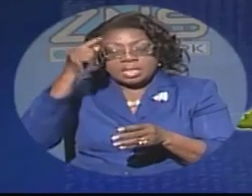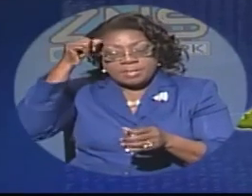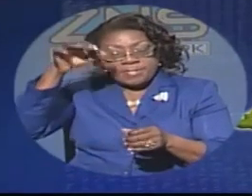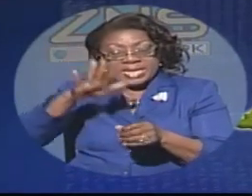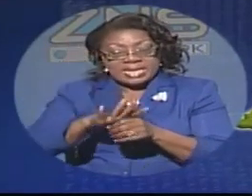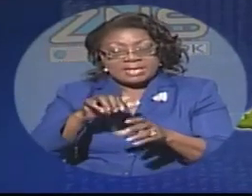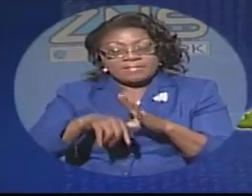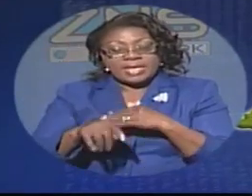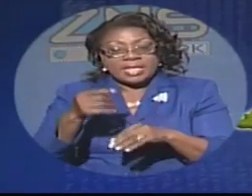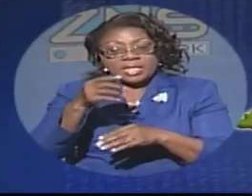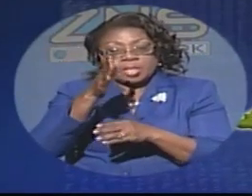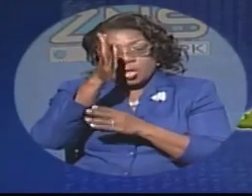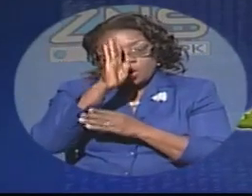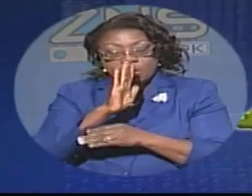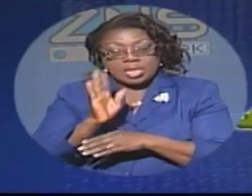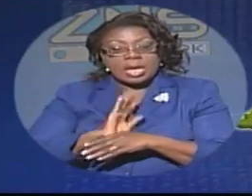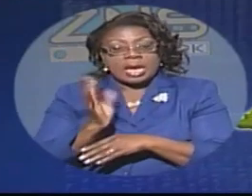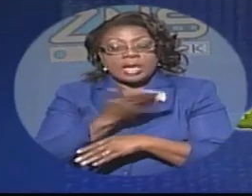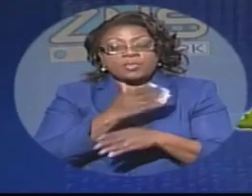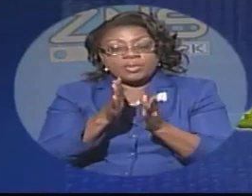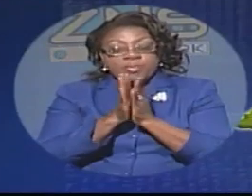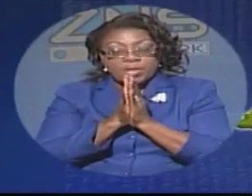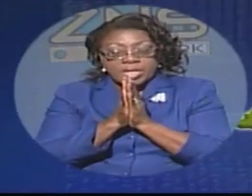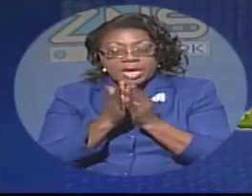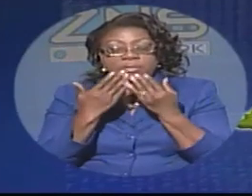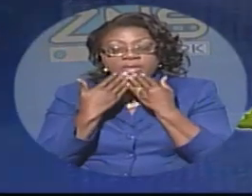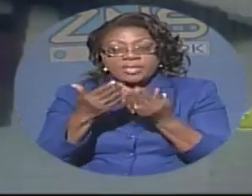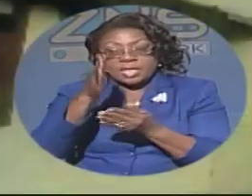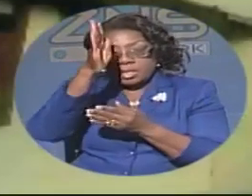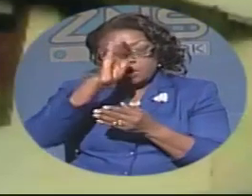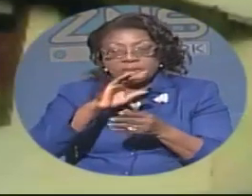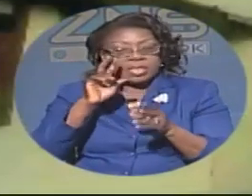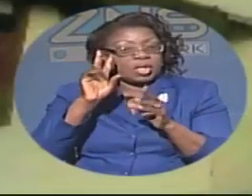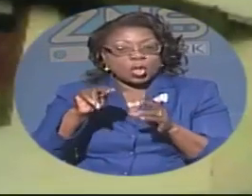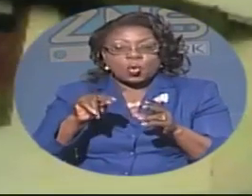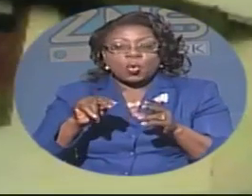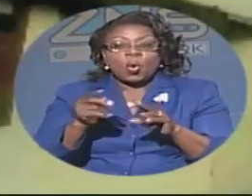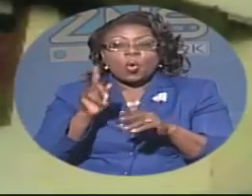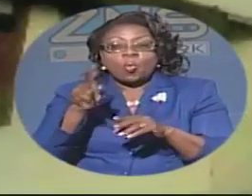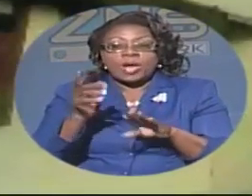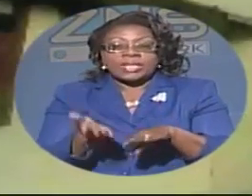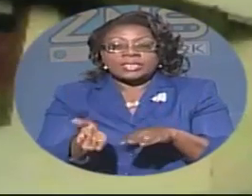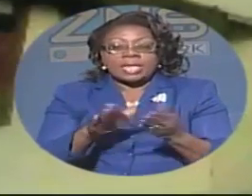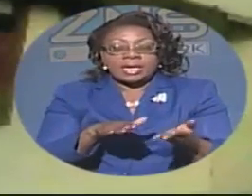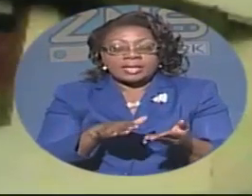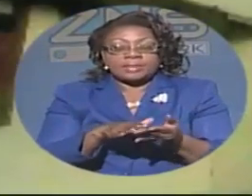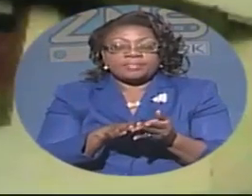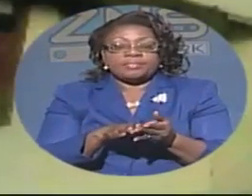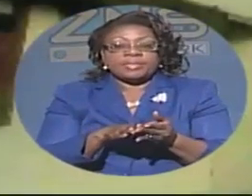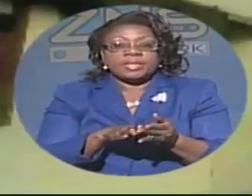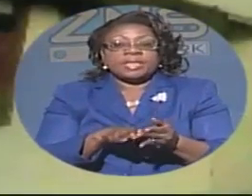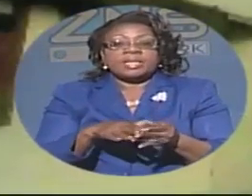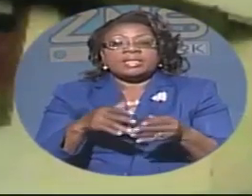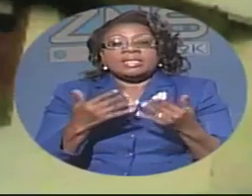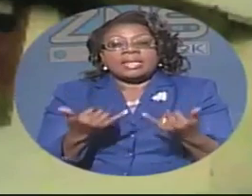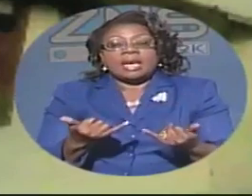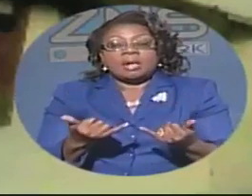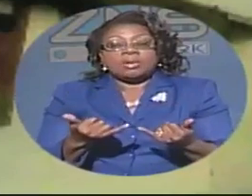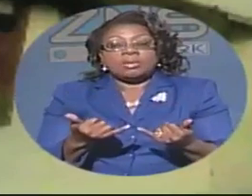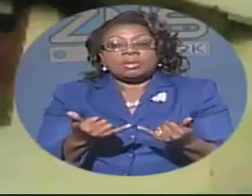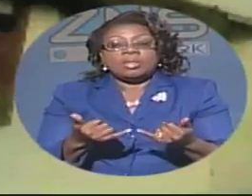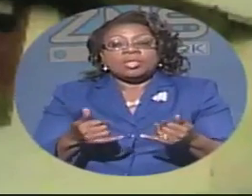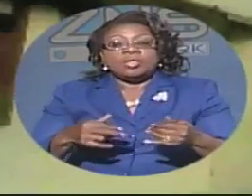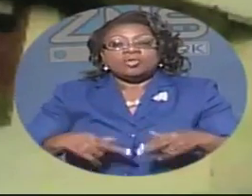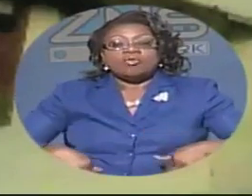we we pray and we thank god that there was no life lost now what makes matters even worse dame says residents were still